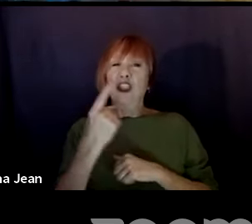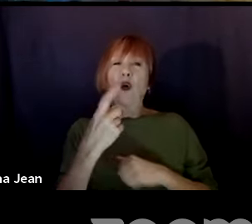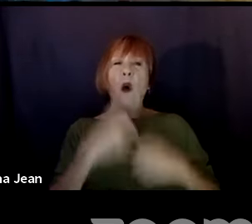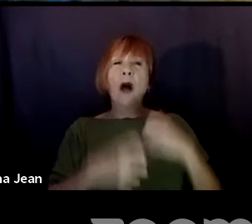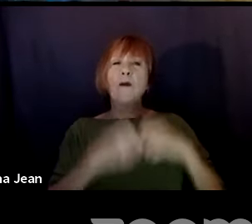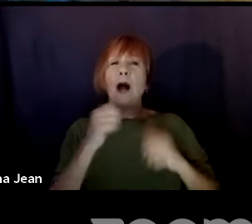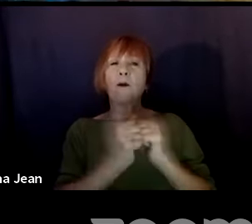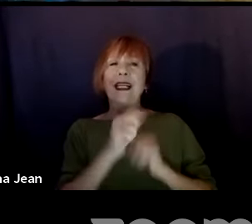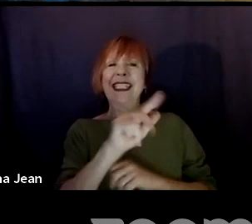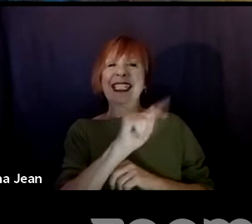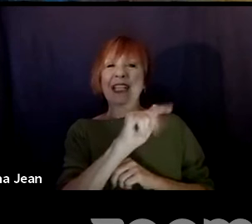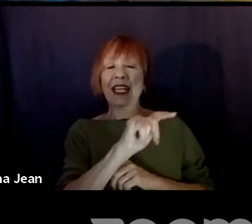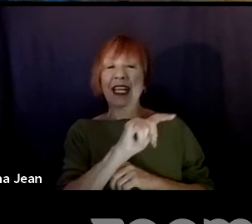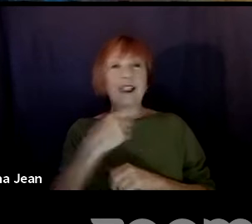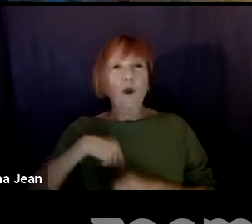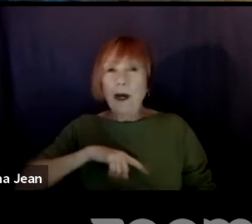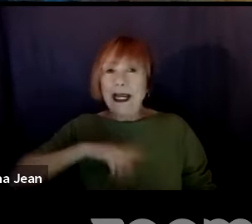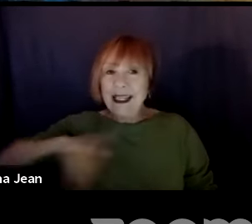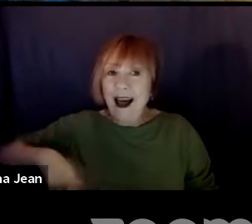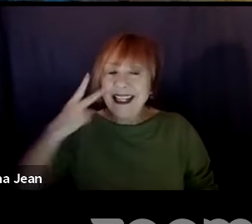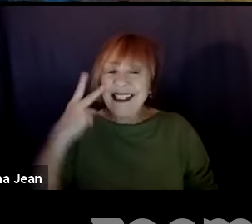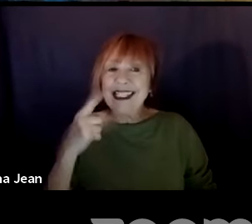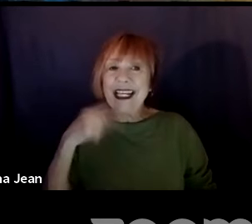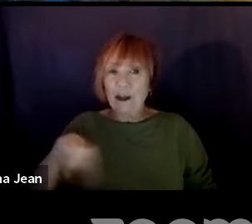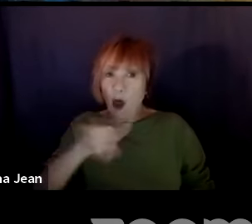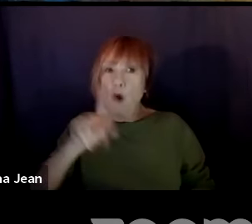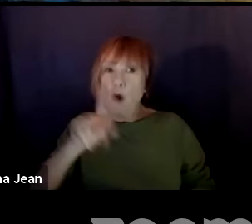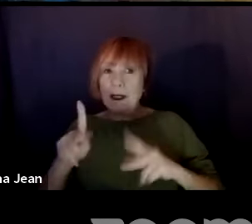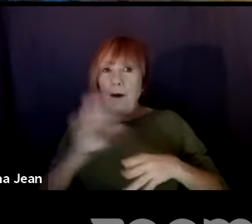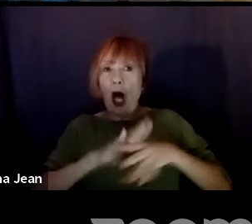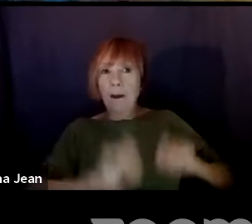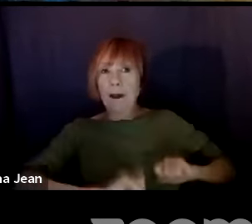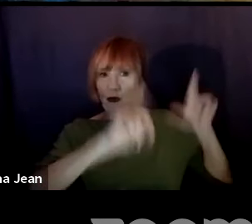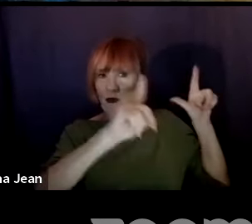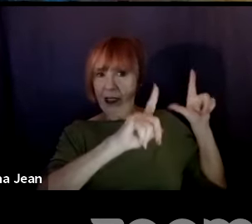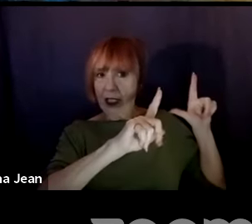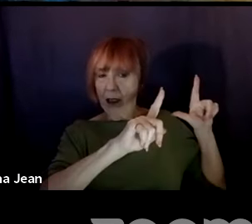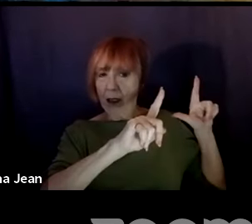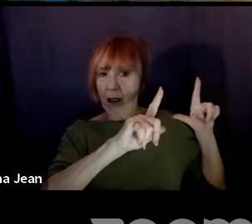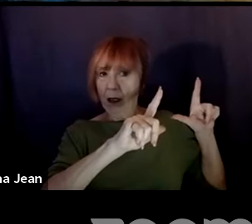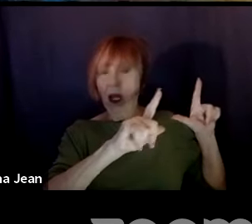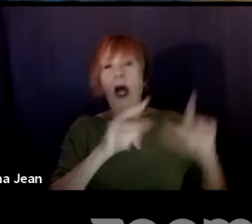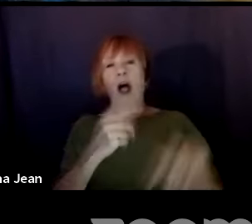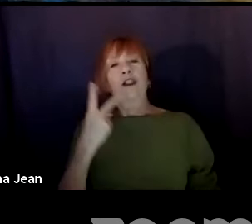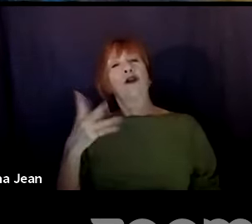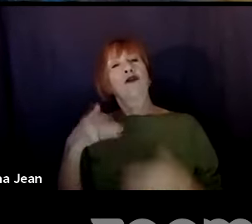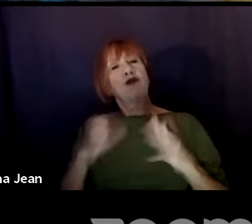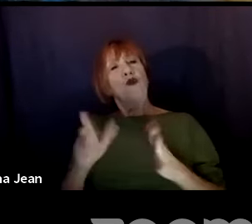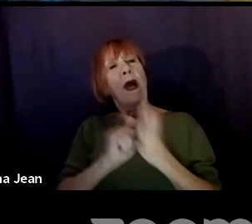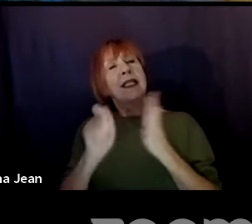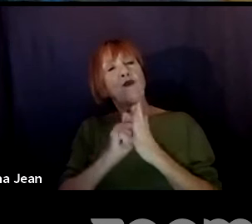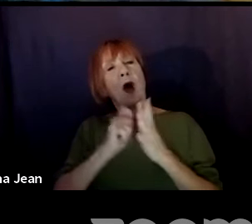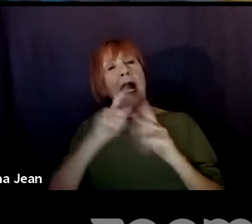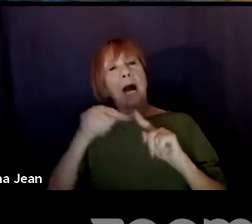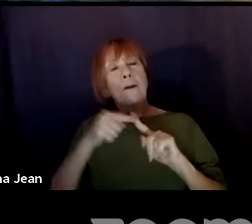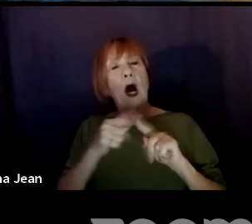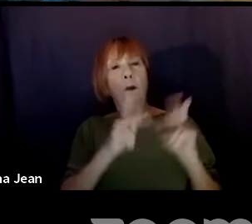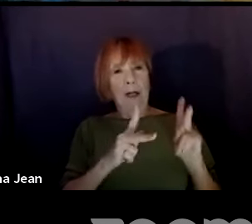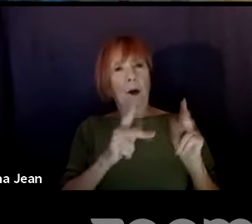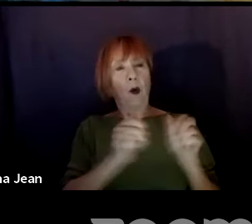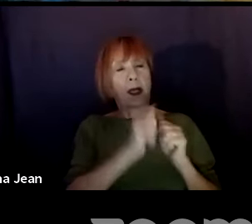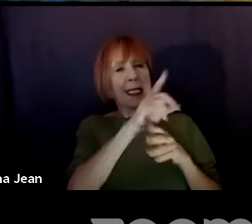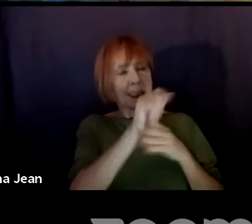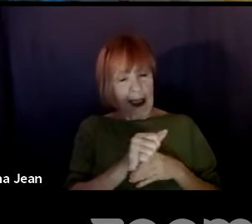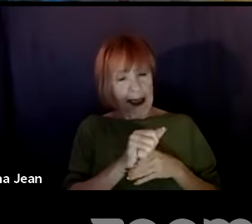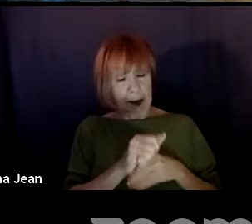television is we haven't seen those people on the screen. So the idea is there are two ways to write about people with disabilities. One is to write